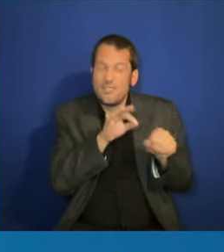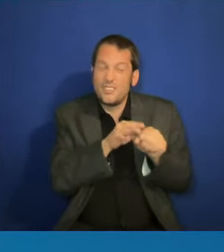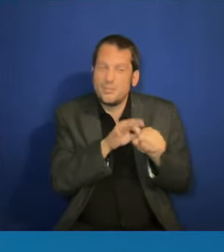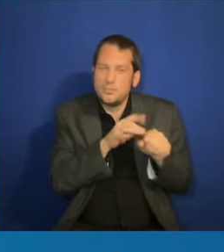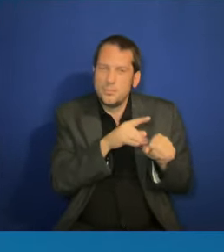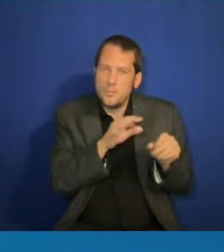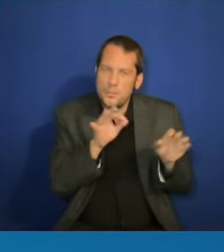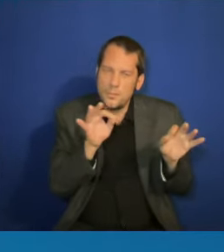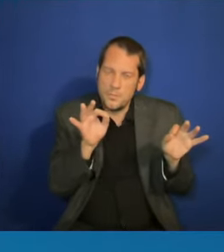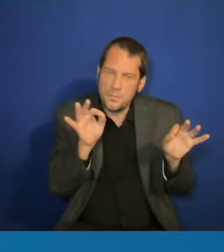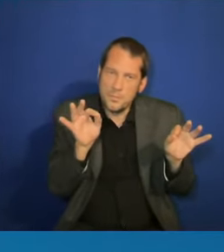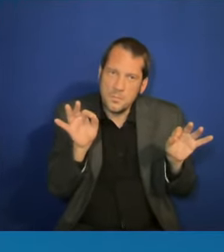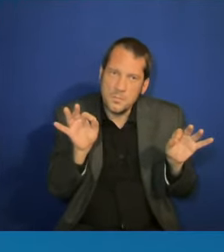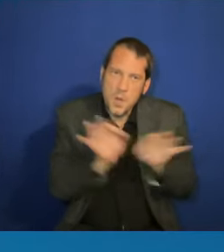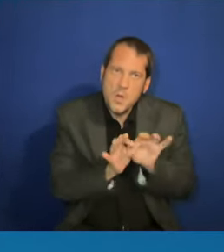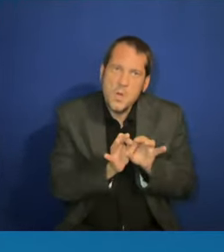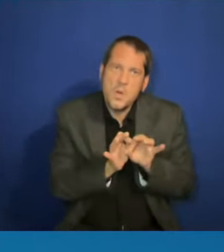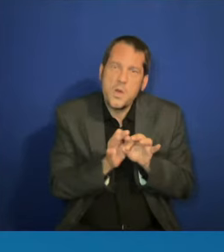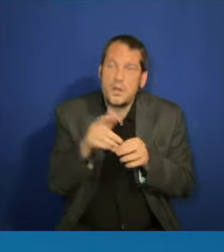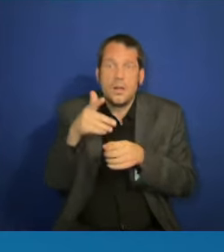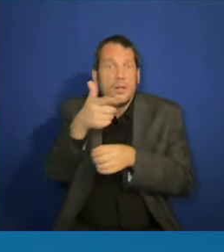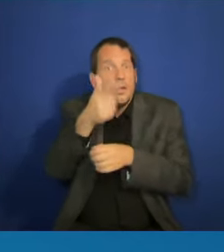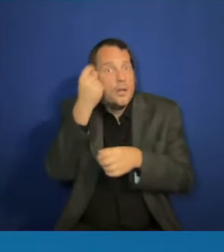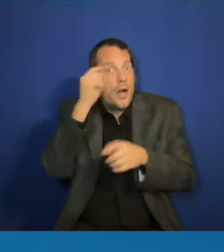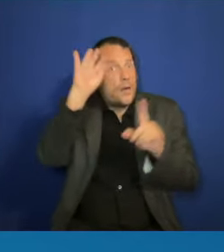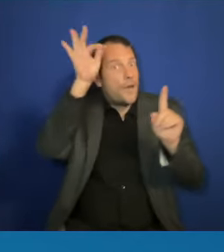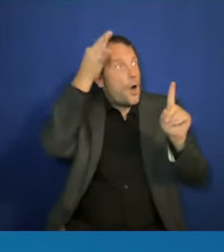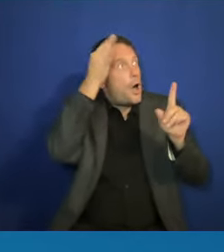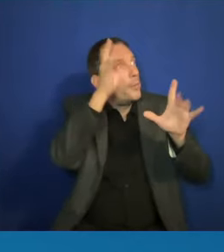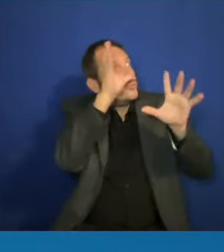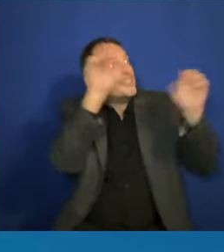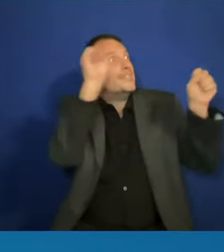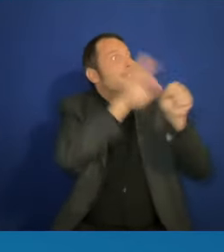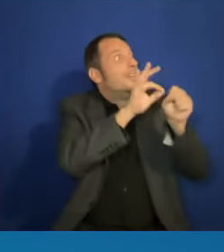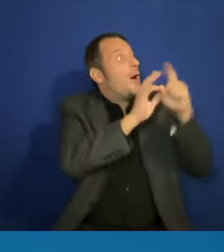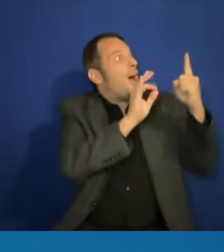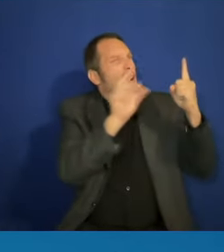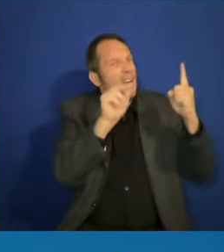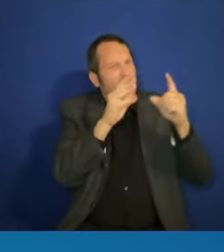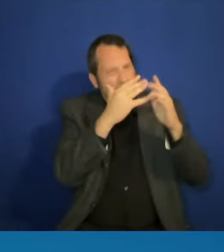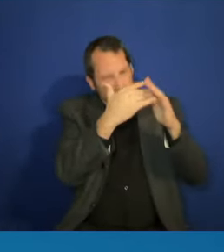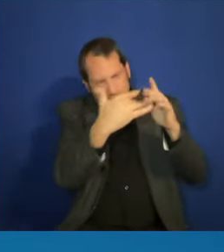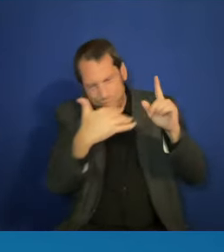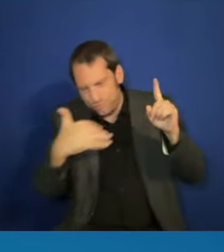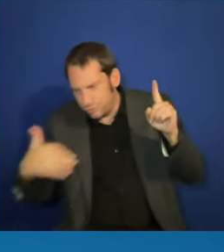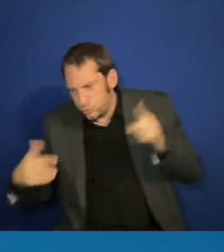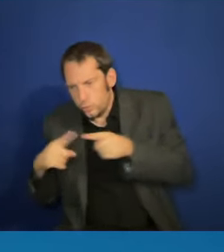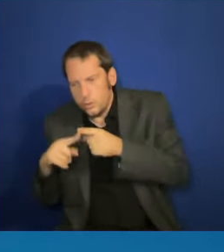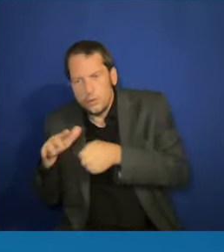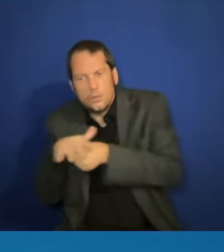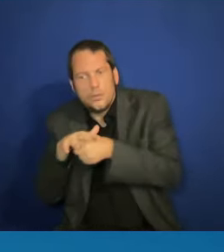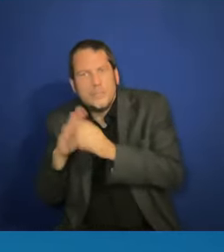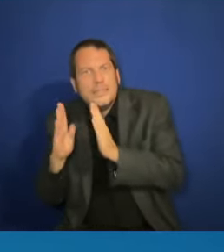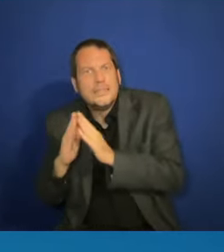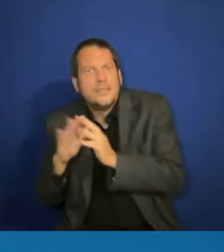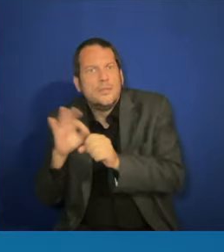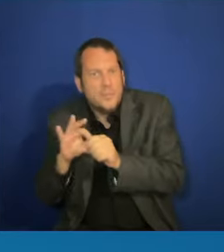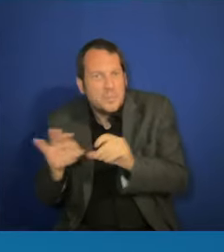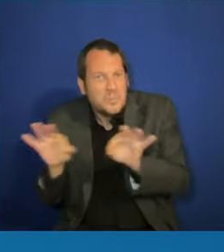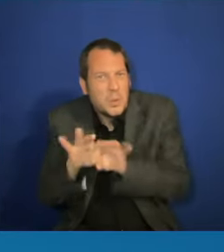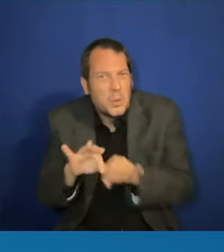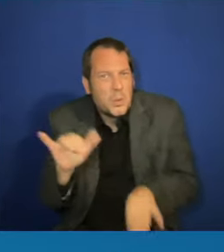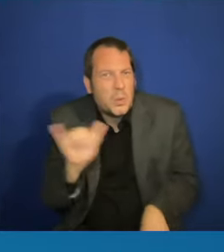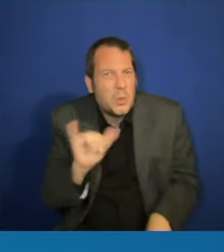jurisdiction that has criminalized health care providers, who is your local prosecutor matters. If you are in a